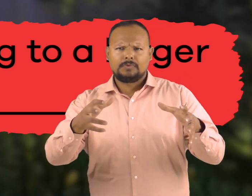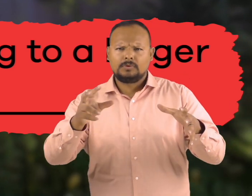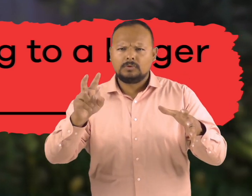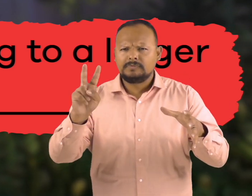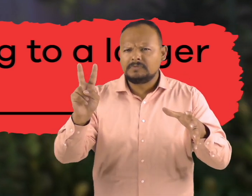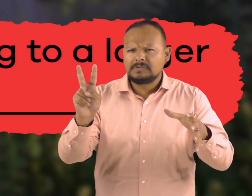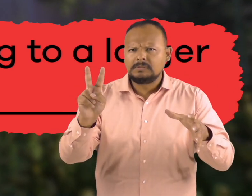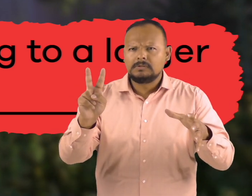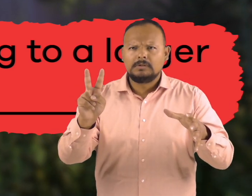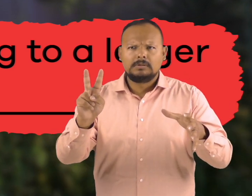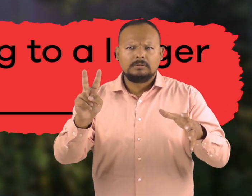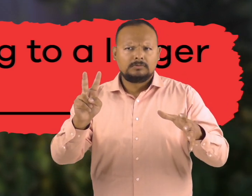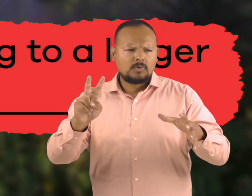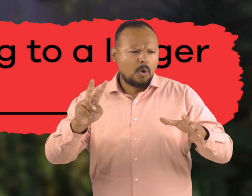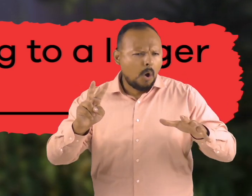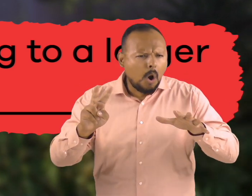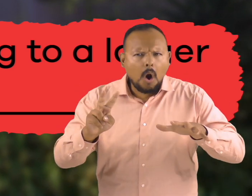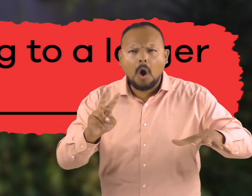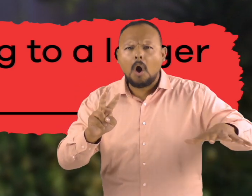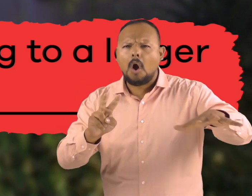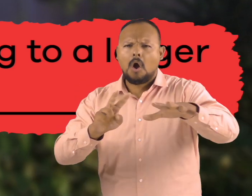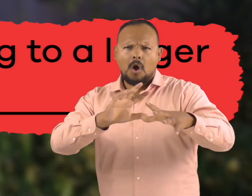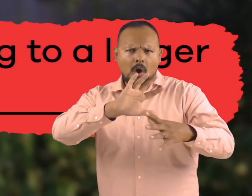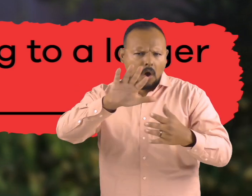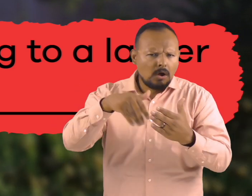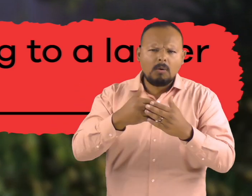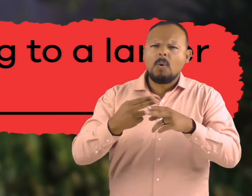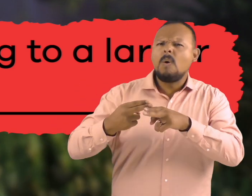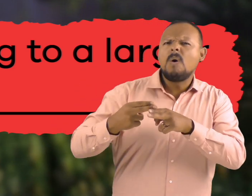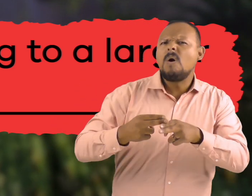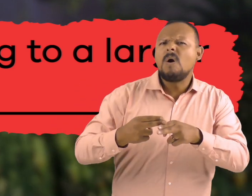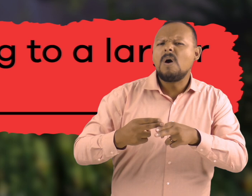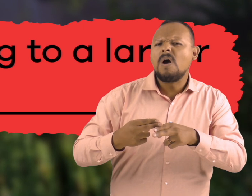Vertebrates belong to a larger group called blank.